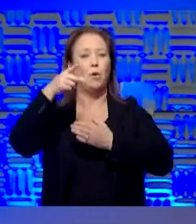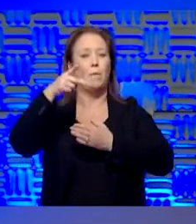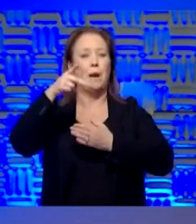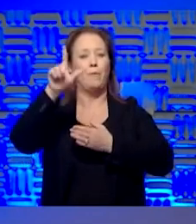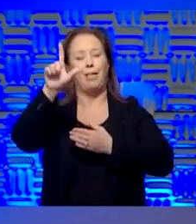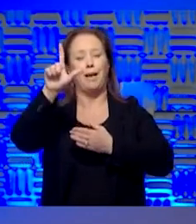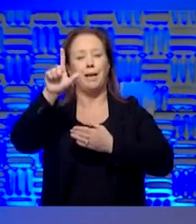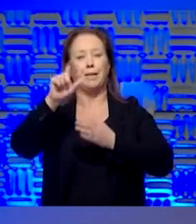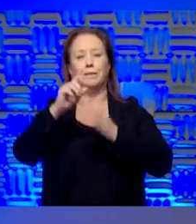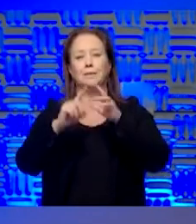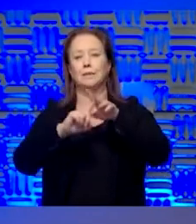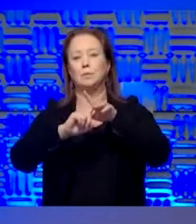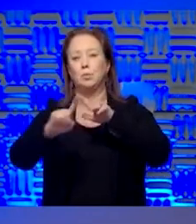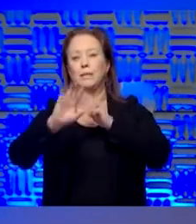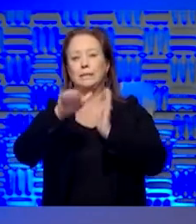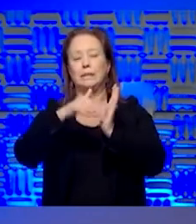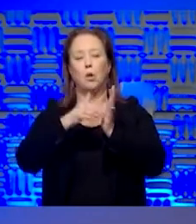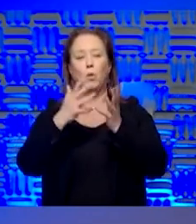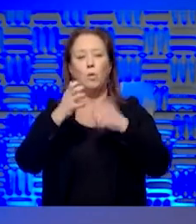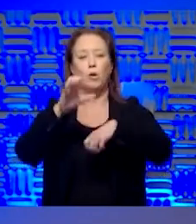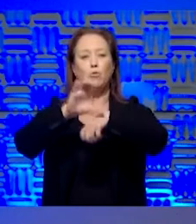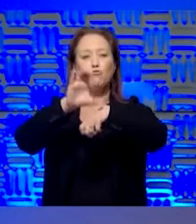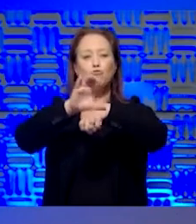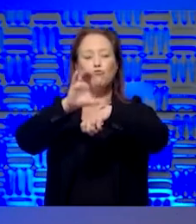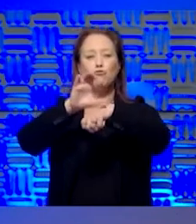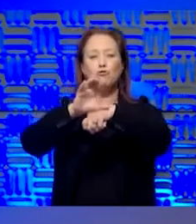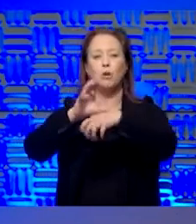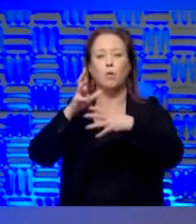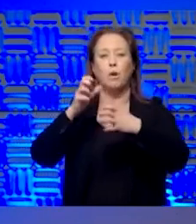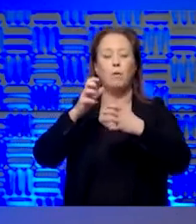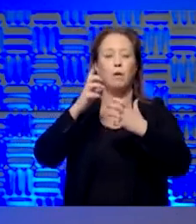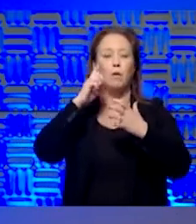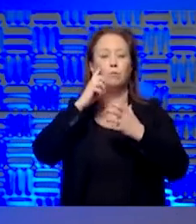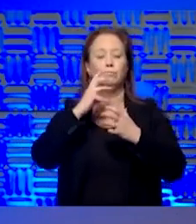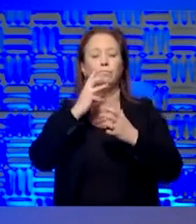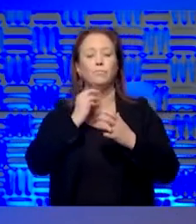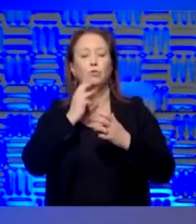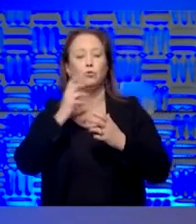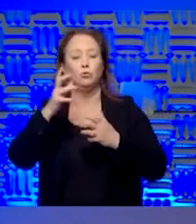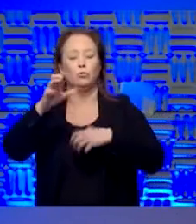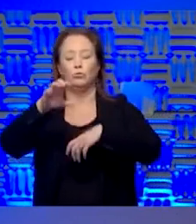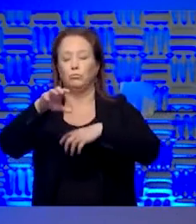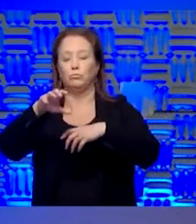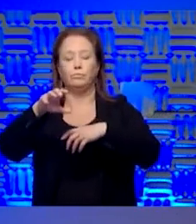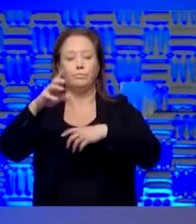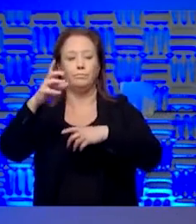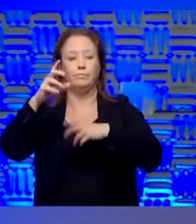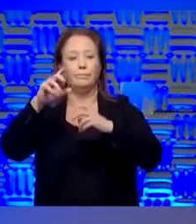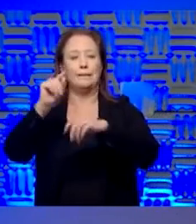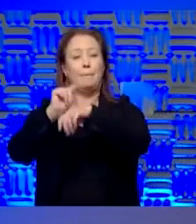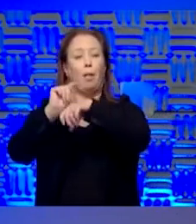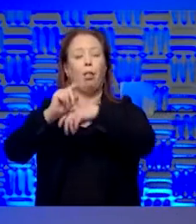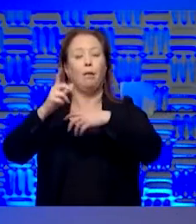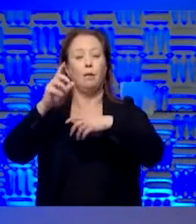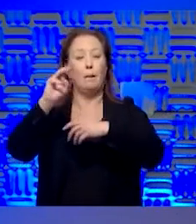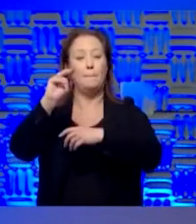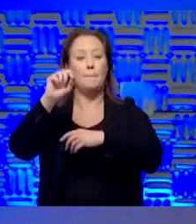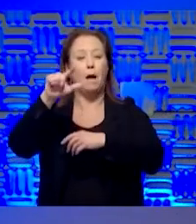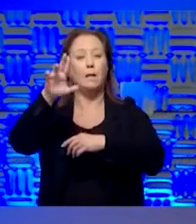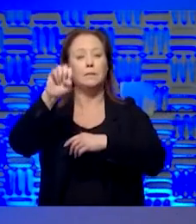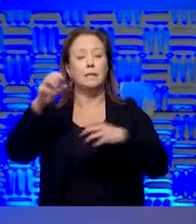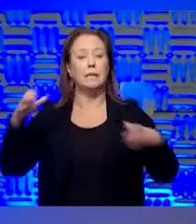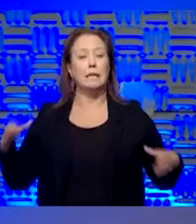Sprint Center. We want to go to mass. We want to go to synagogue or to the mosque and be with one another and